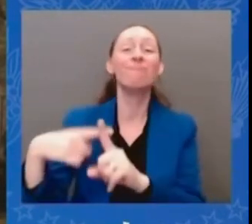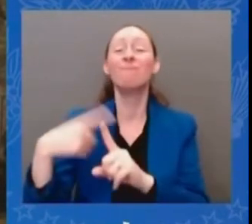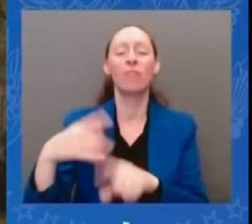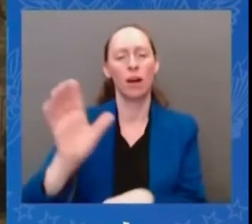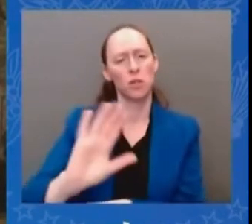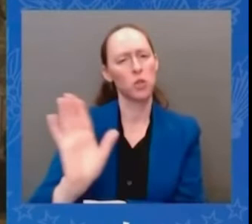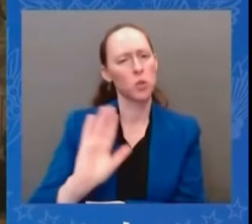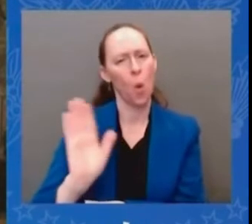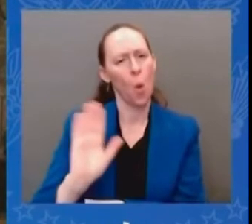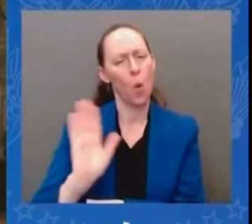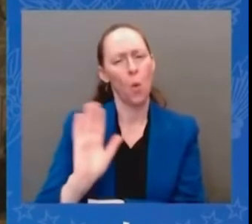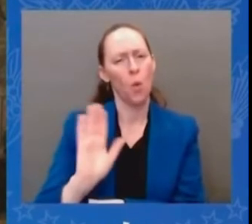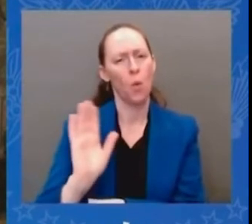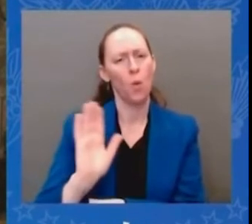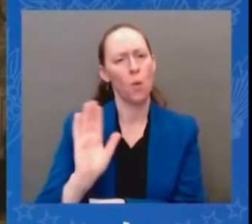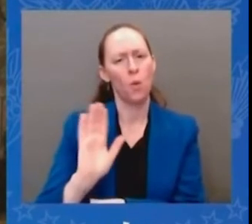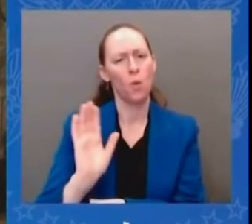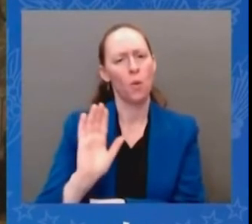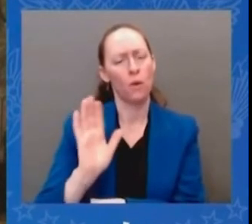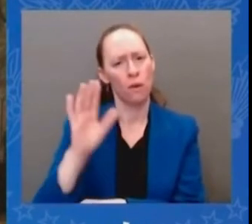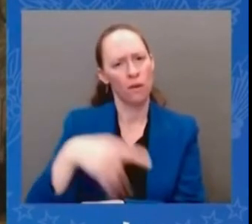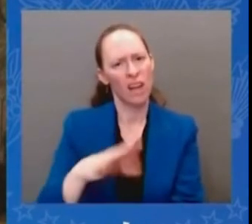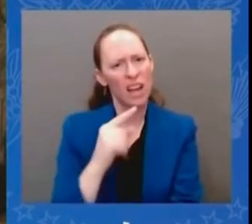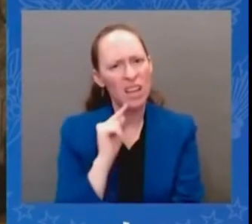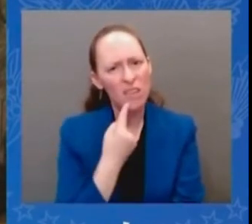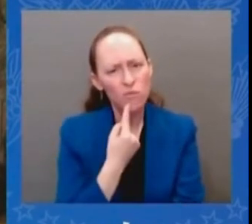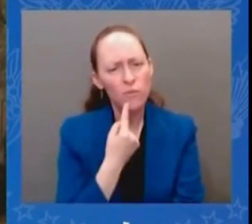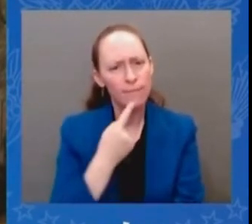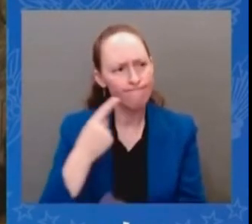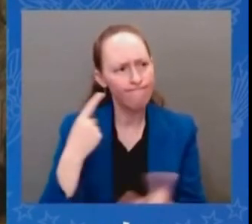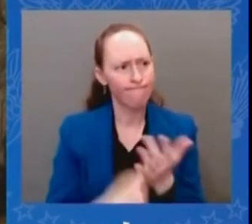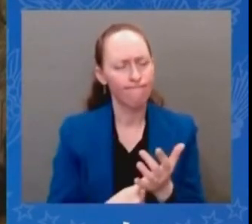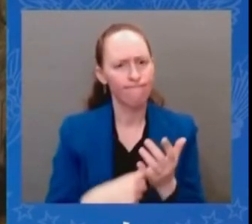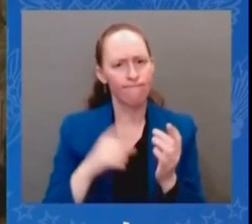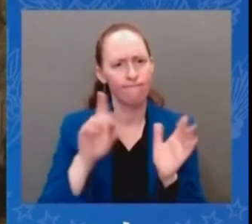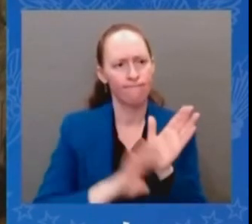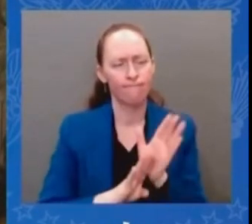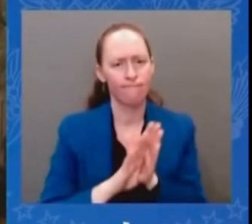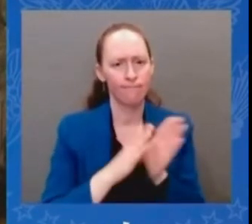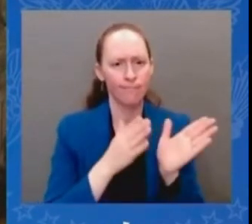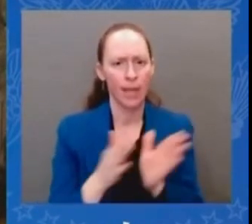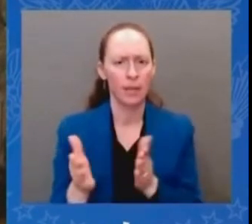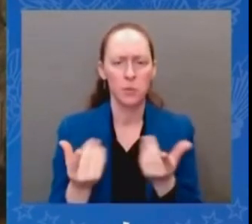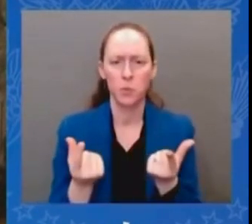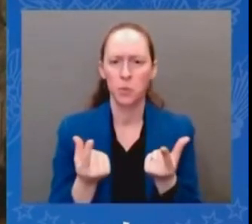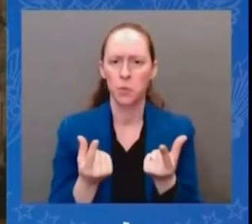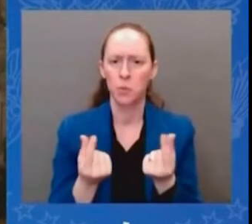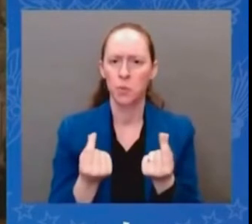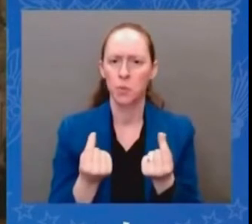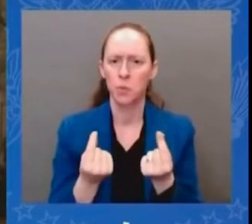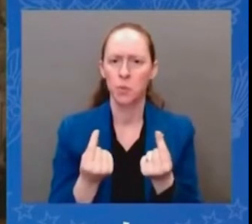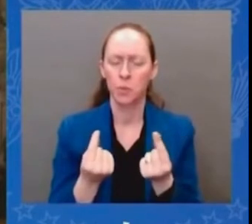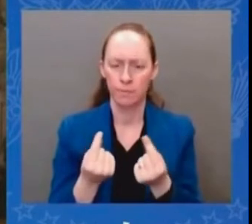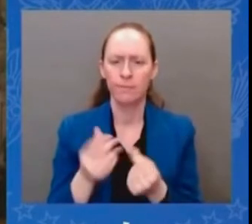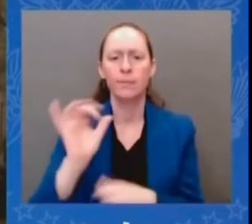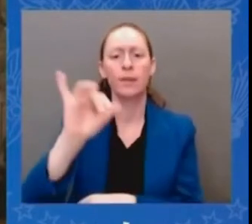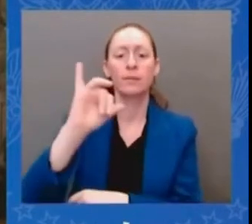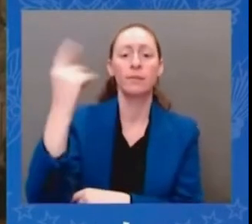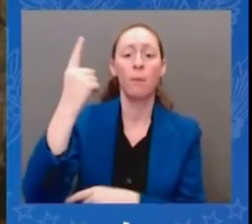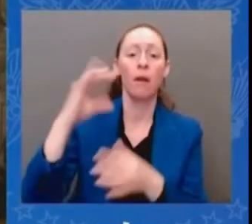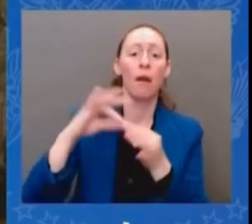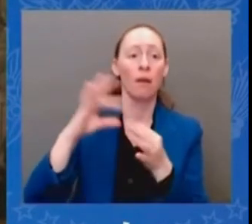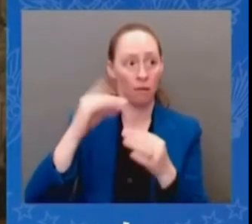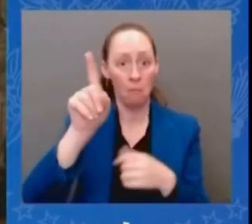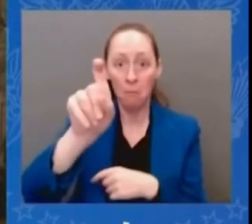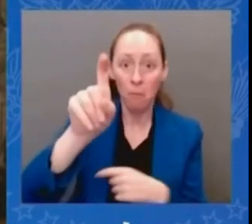raised the legitimate question the new cold war and i think that i'll conclude by saying it